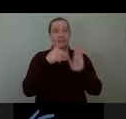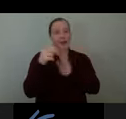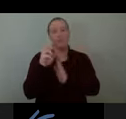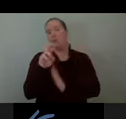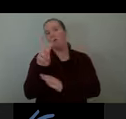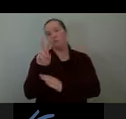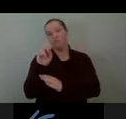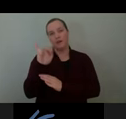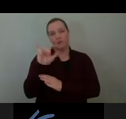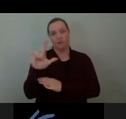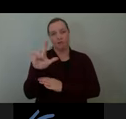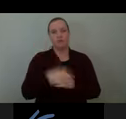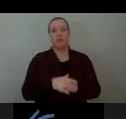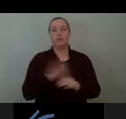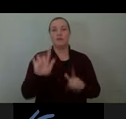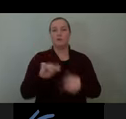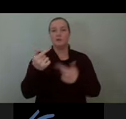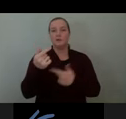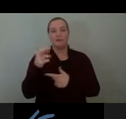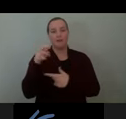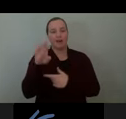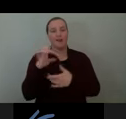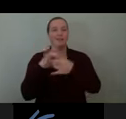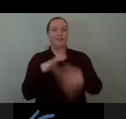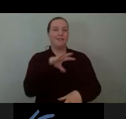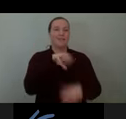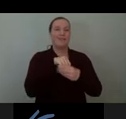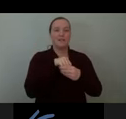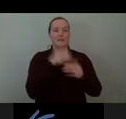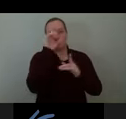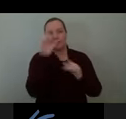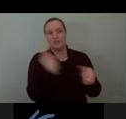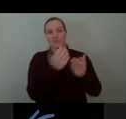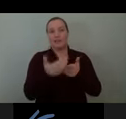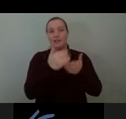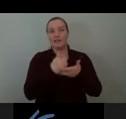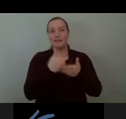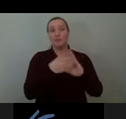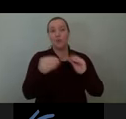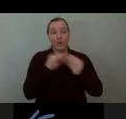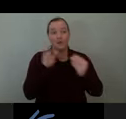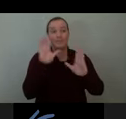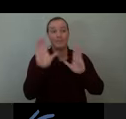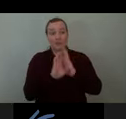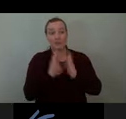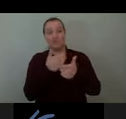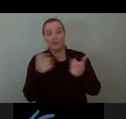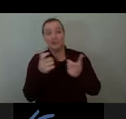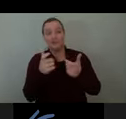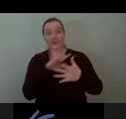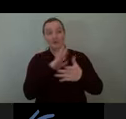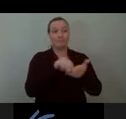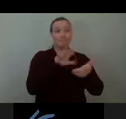engagement strategies for collecting the stories insights and imagery that ends up on the pixels thanks cam